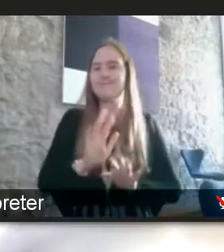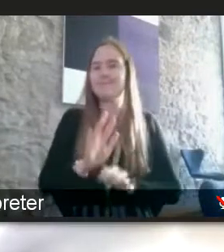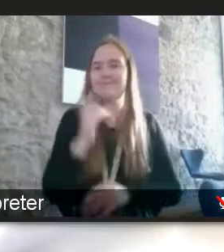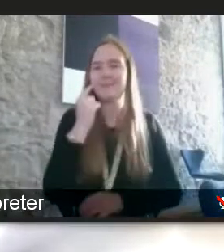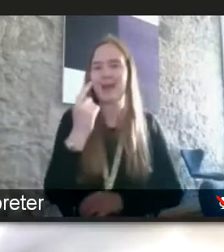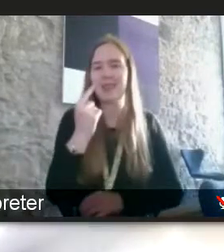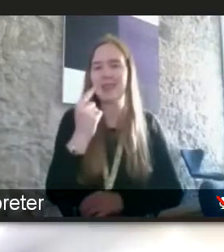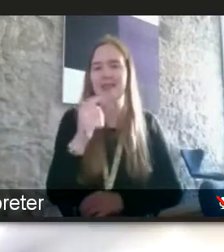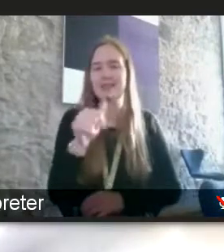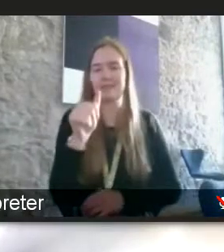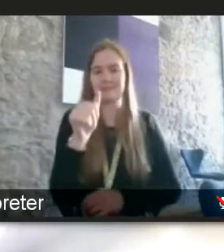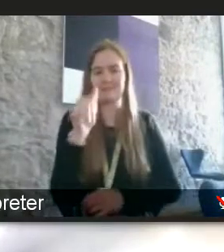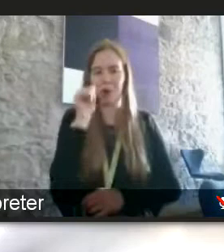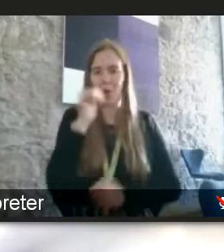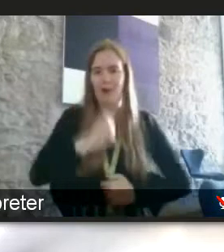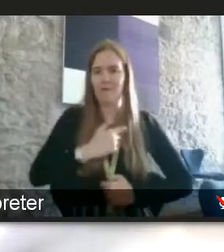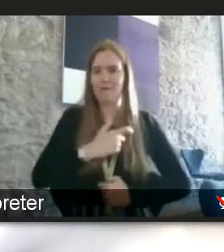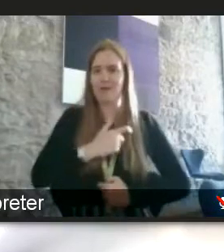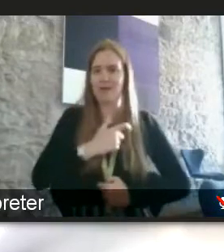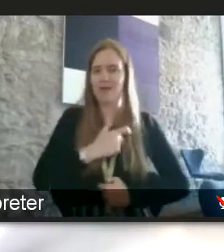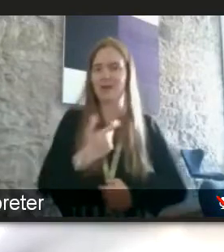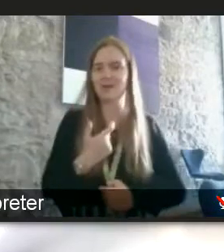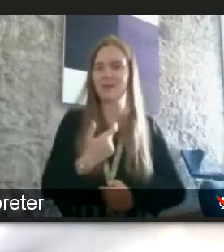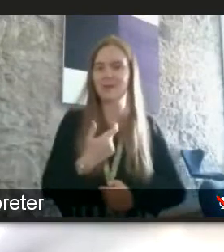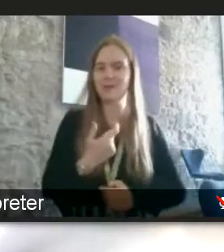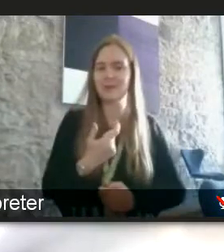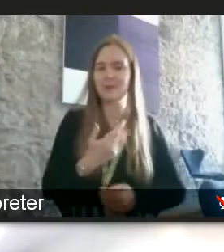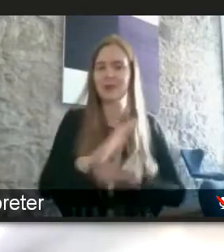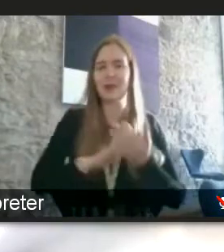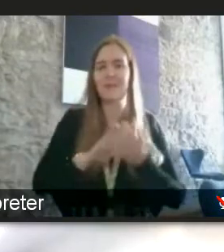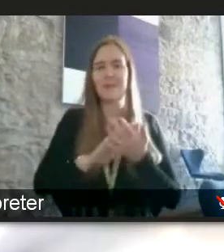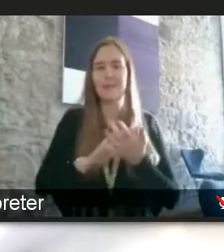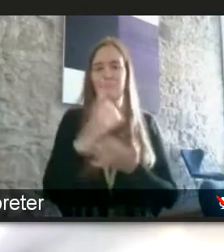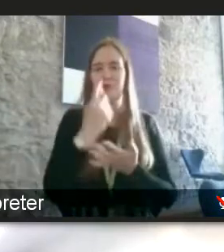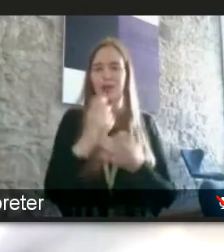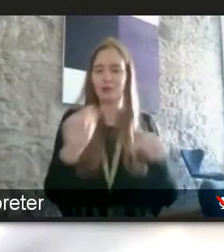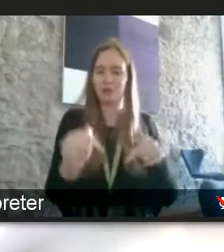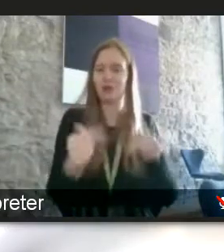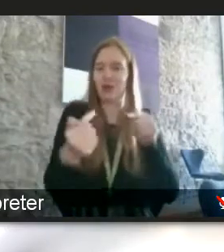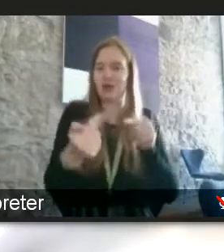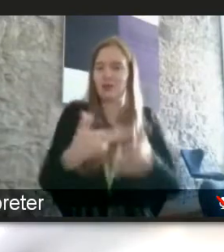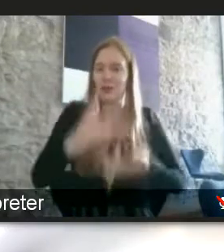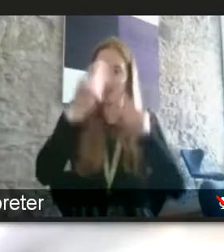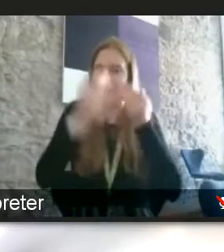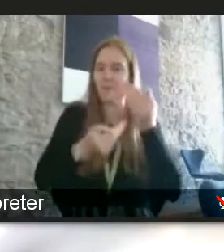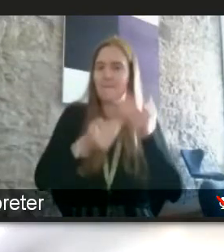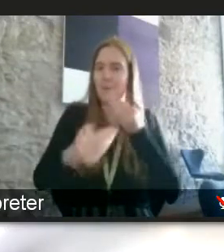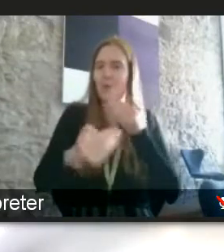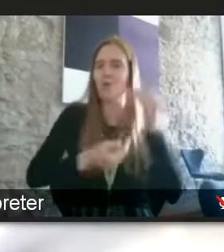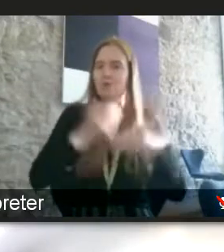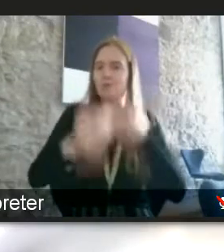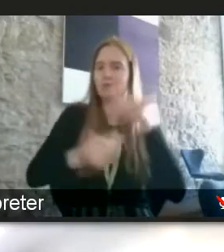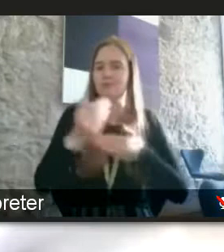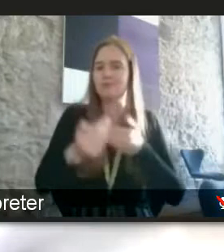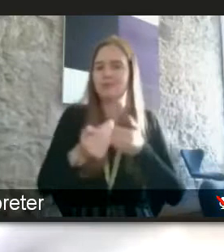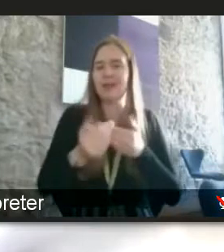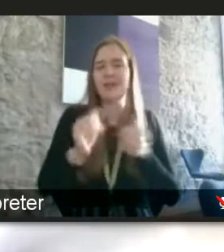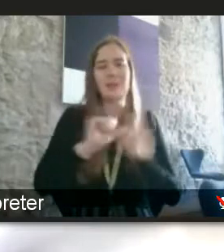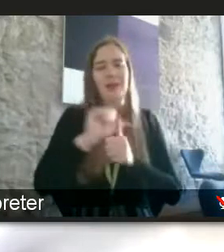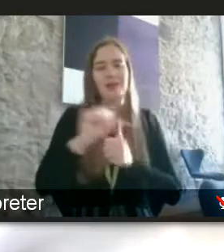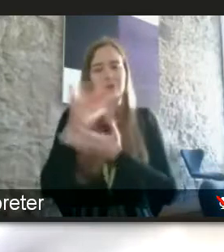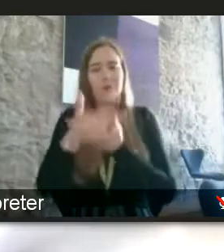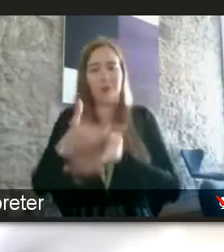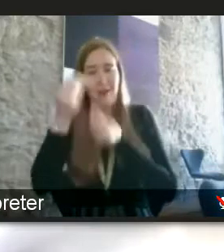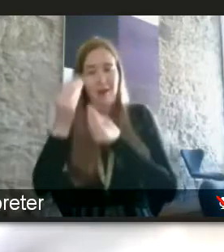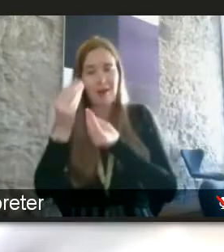acknowledge your fear and maybe you know then then you can try and challenge it and learn more rather than just not have the conversation because we're not